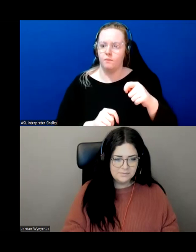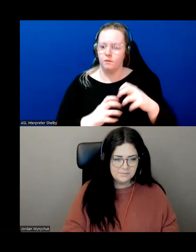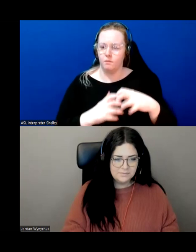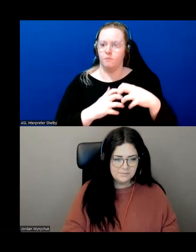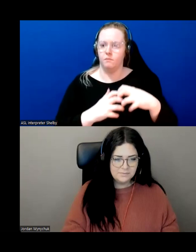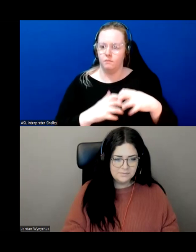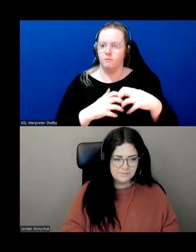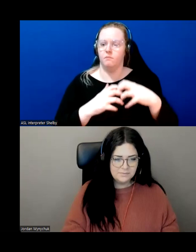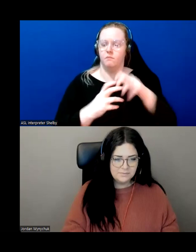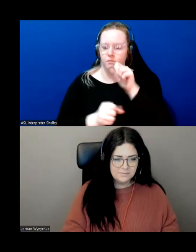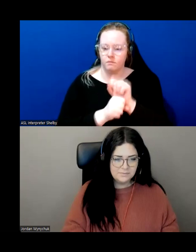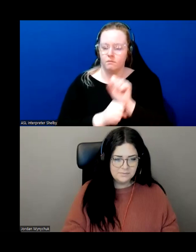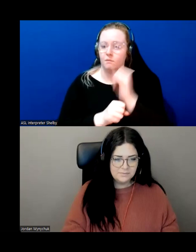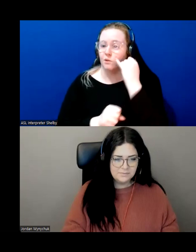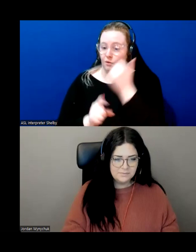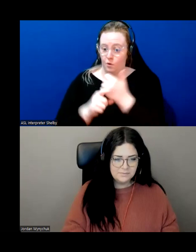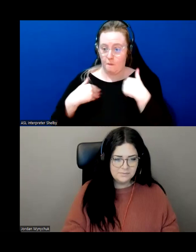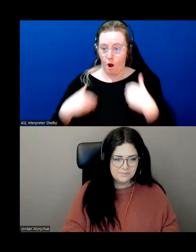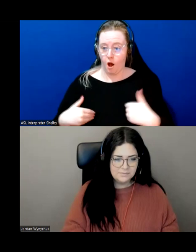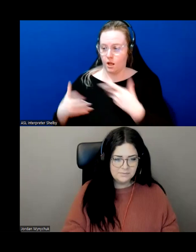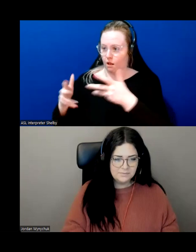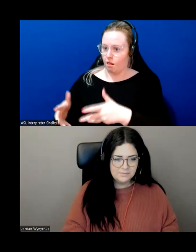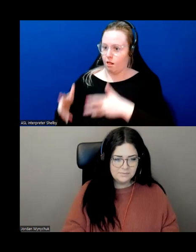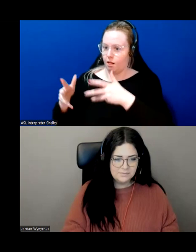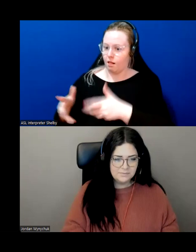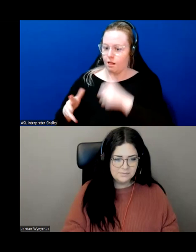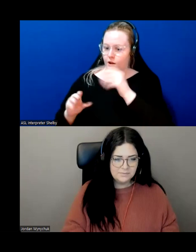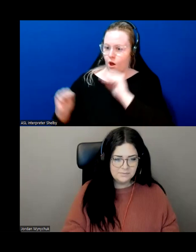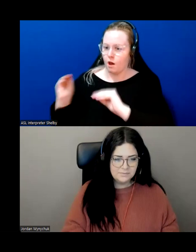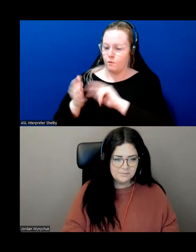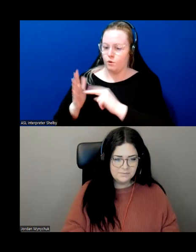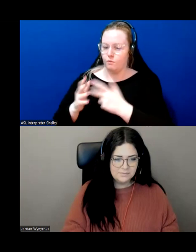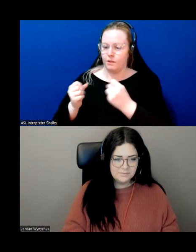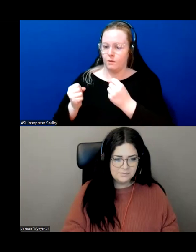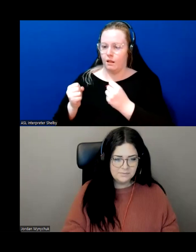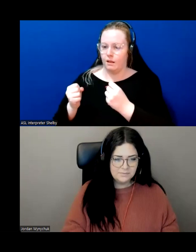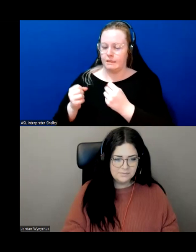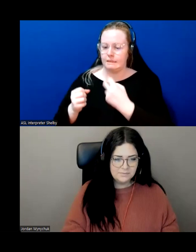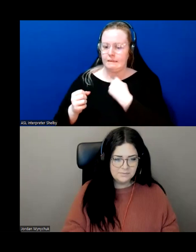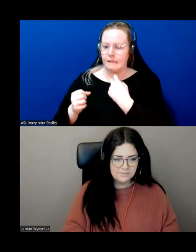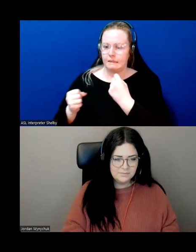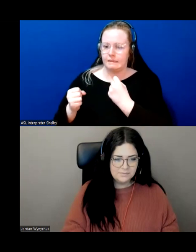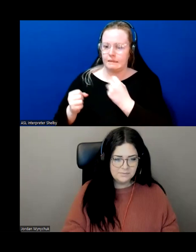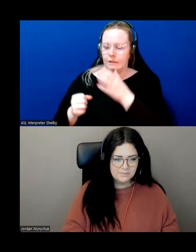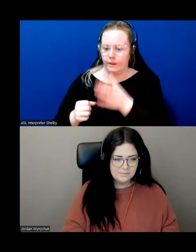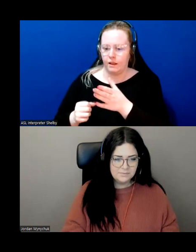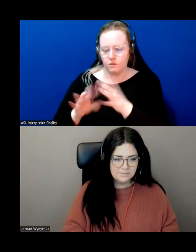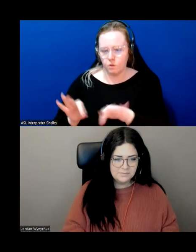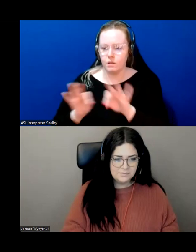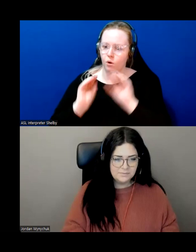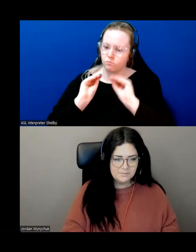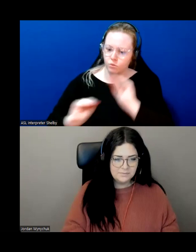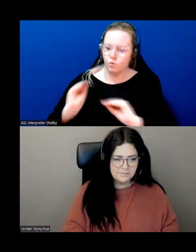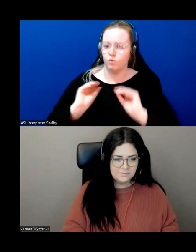um we're talking about balancing and balance problems themselves and the sensory